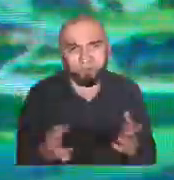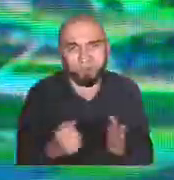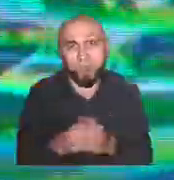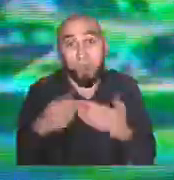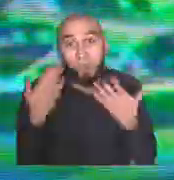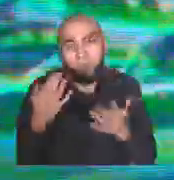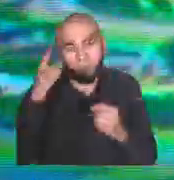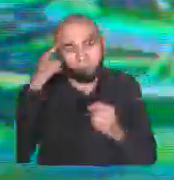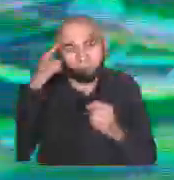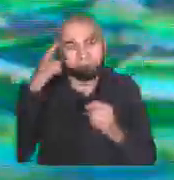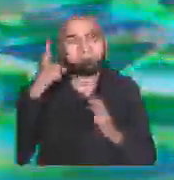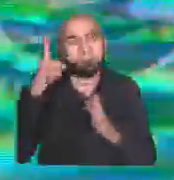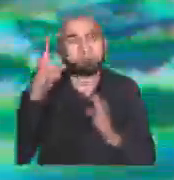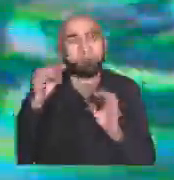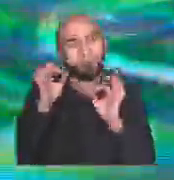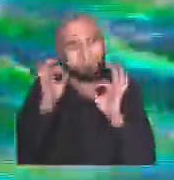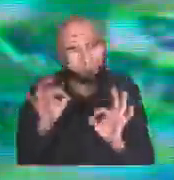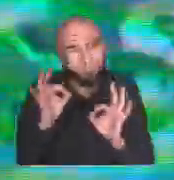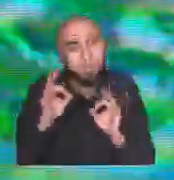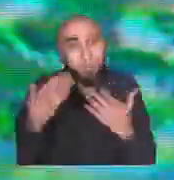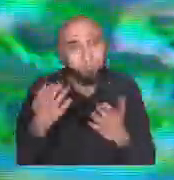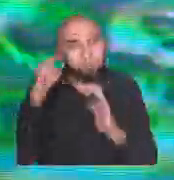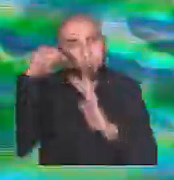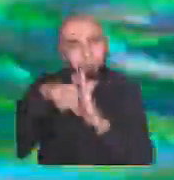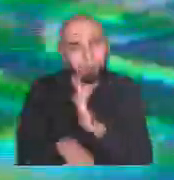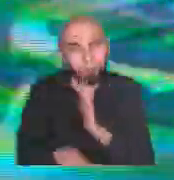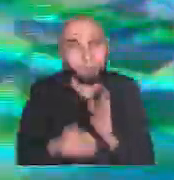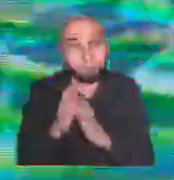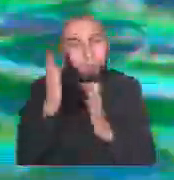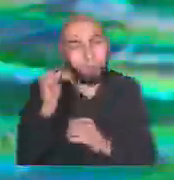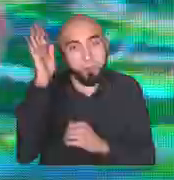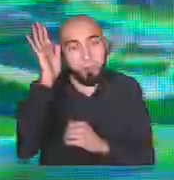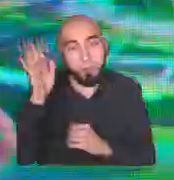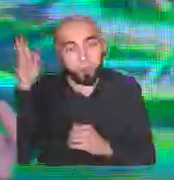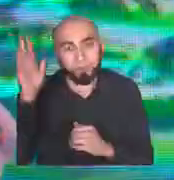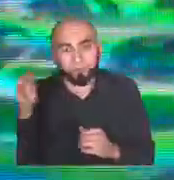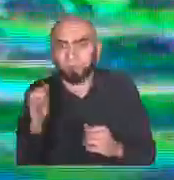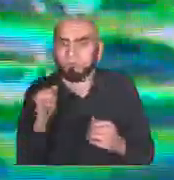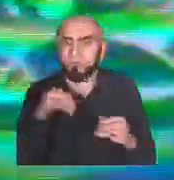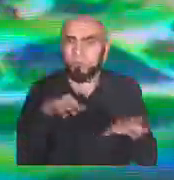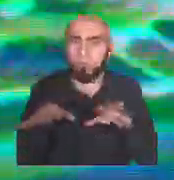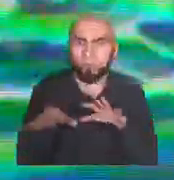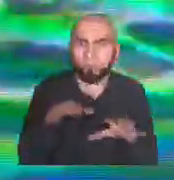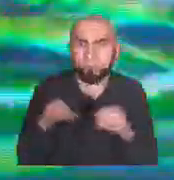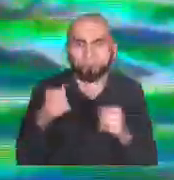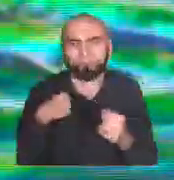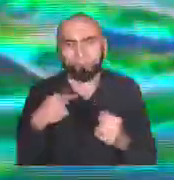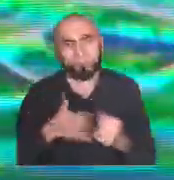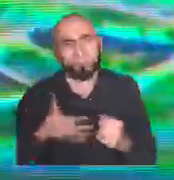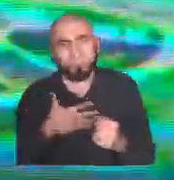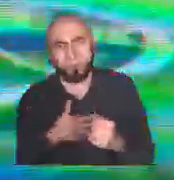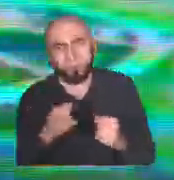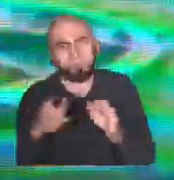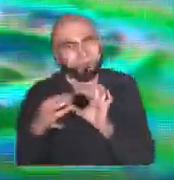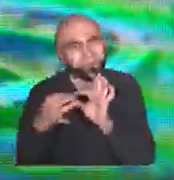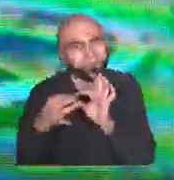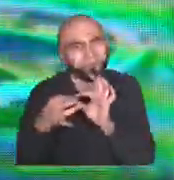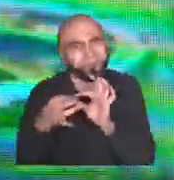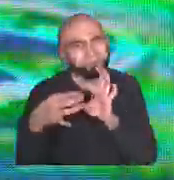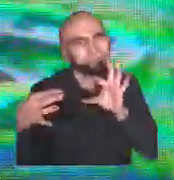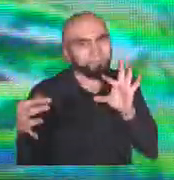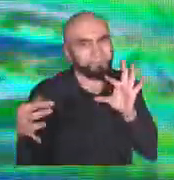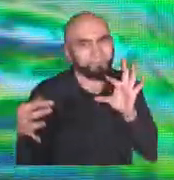adding our imaginations to anything? I feel that there's a kind of disconnect that makes us, there's